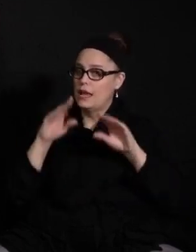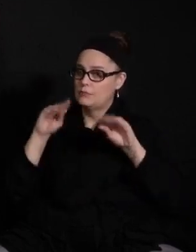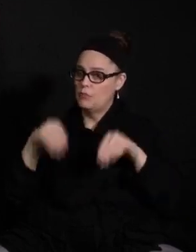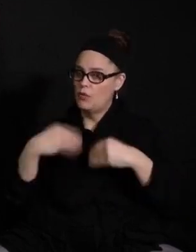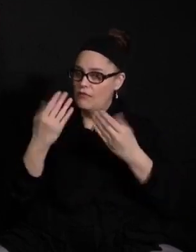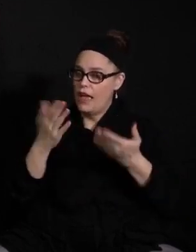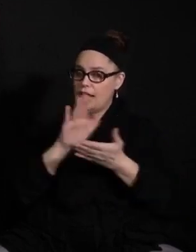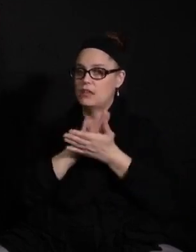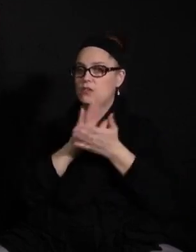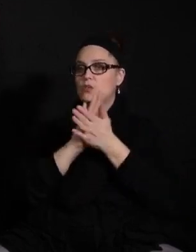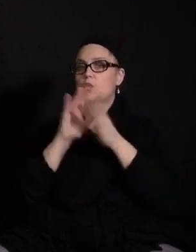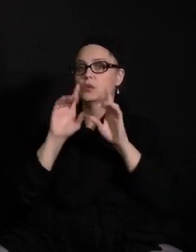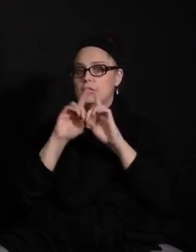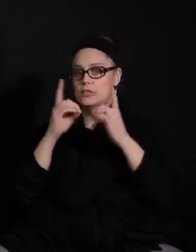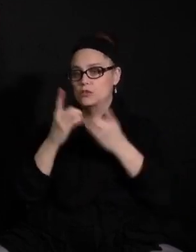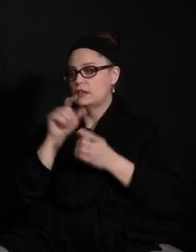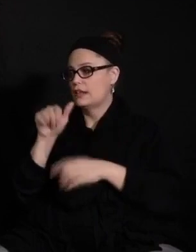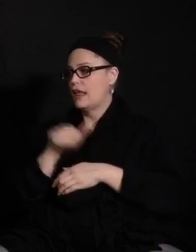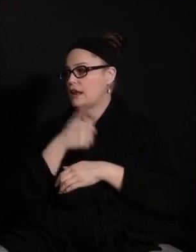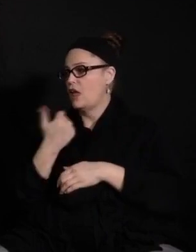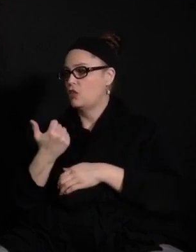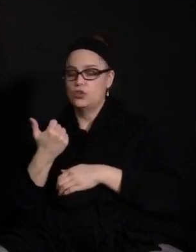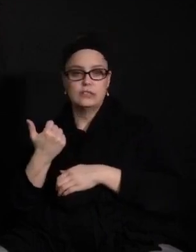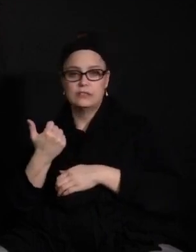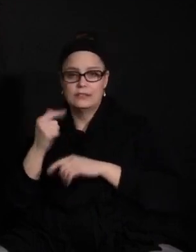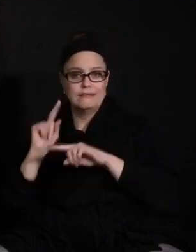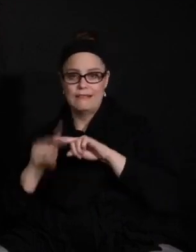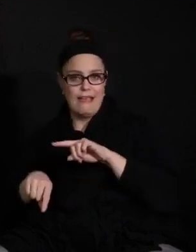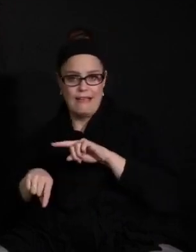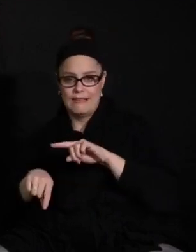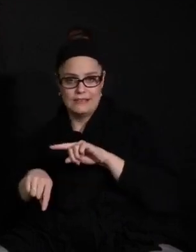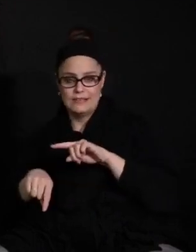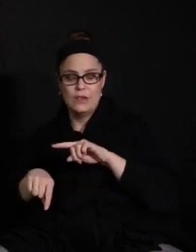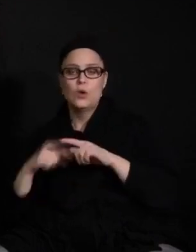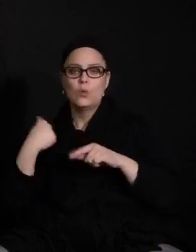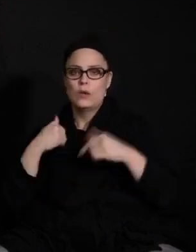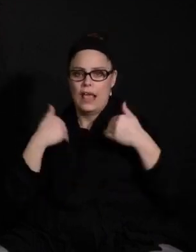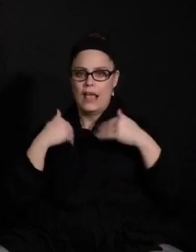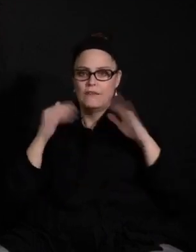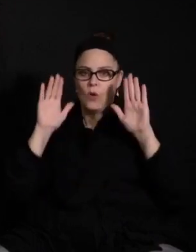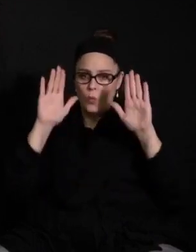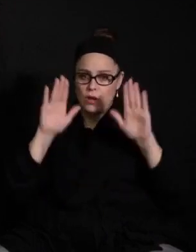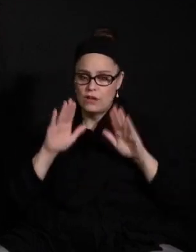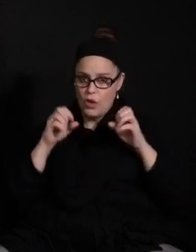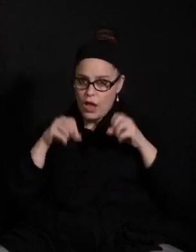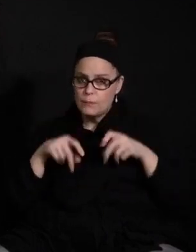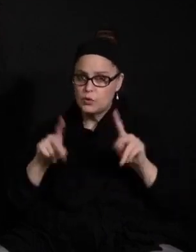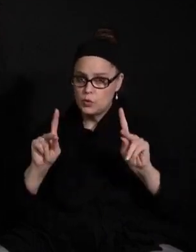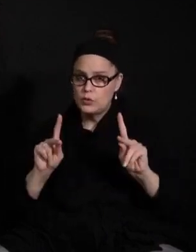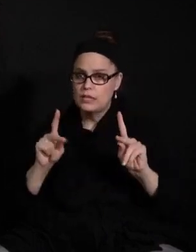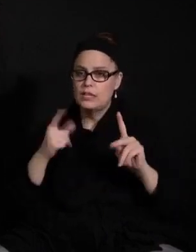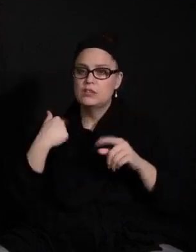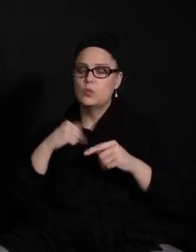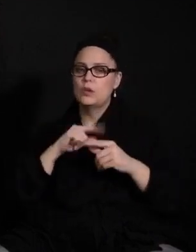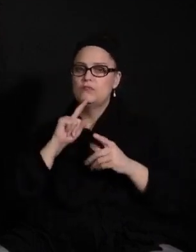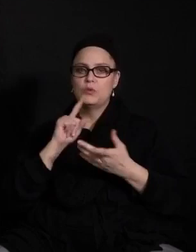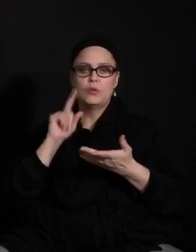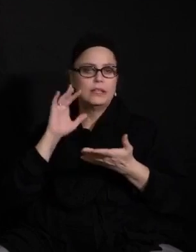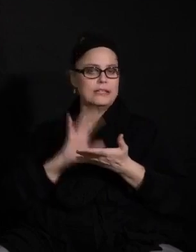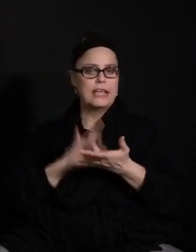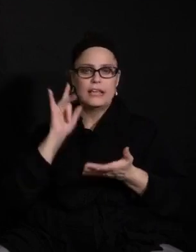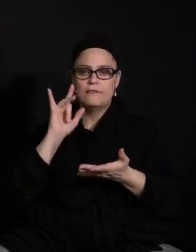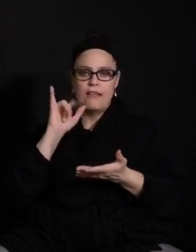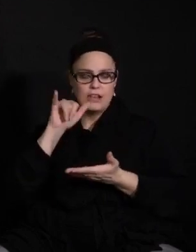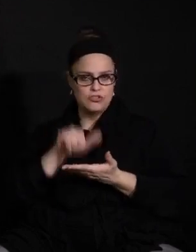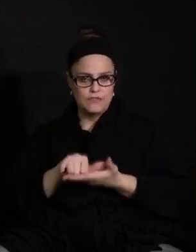district that other employers maybe cannot. We have that wonderful opportunity and so we have been taking advantage of that